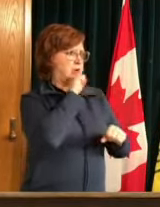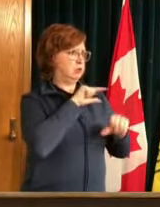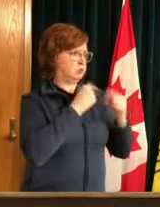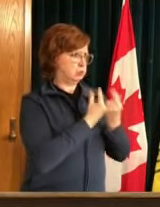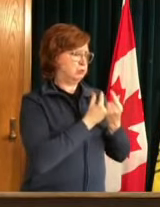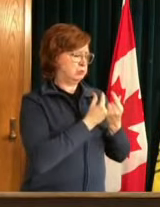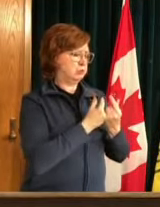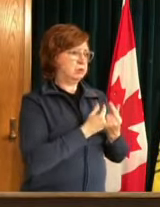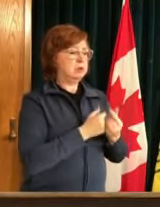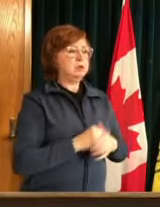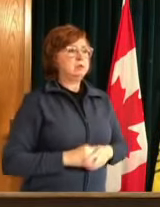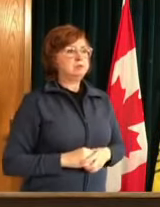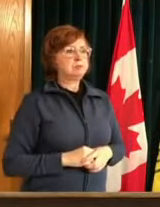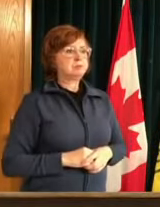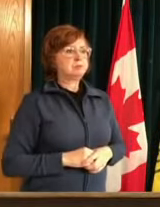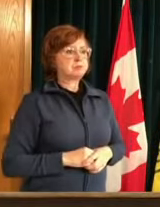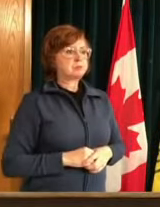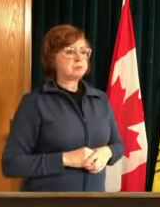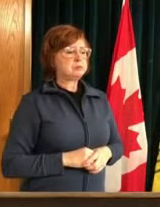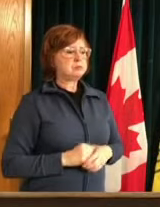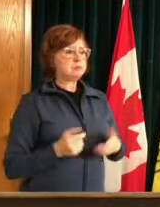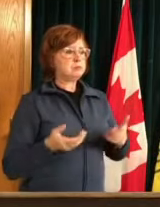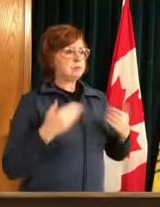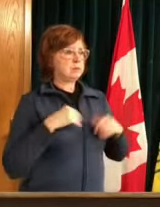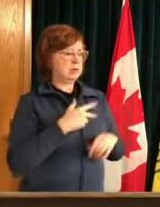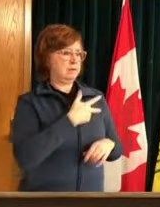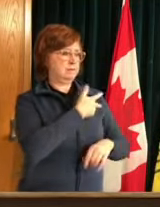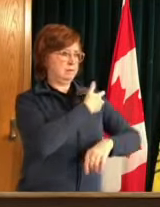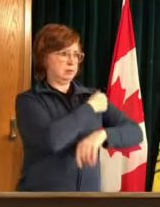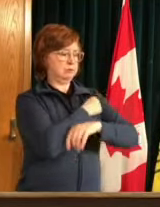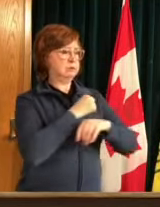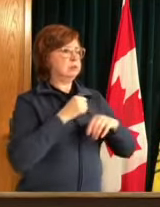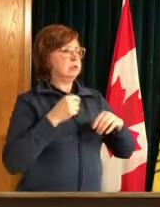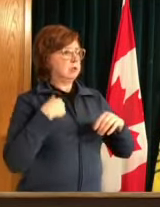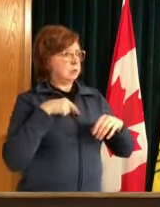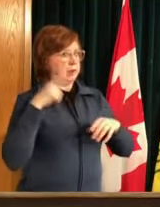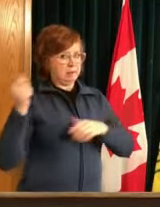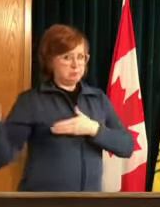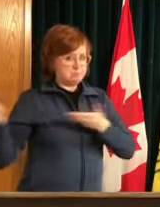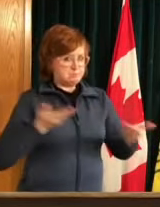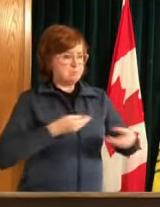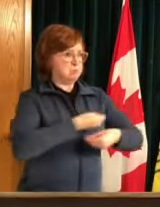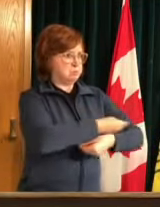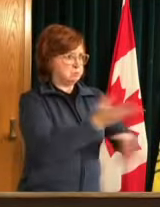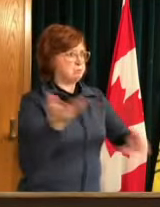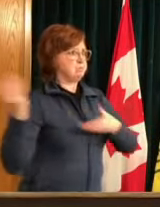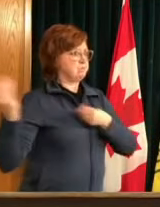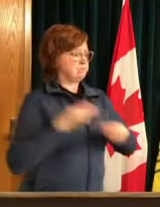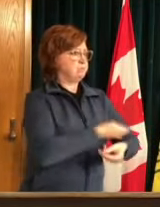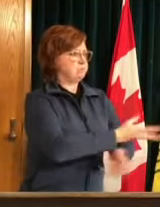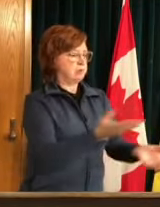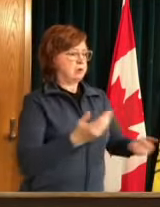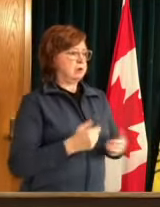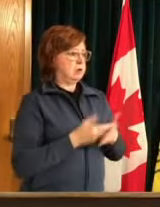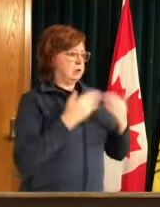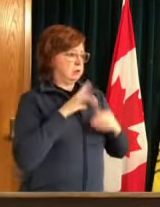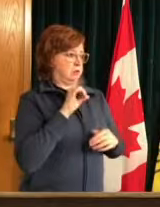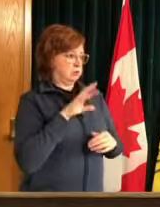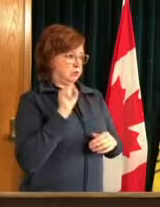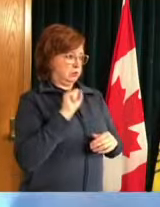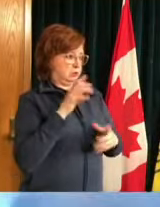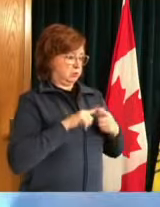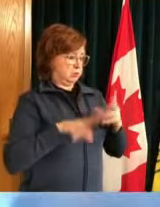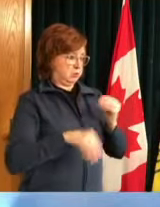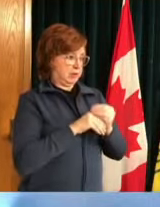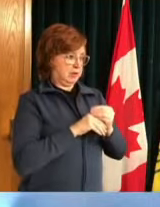provide and accept those vaccines into the general the general population dr shahab any more on on that uh topic yeah so obviously